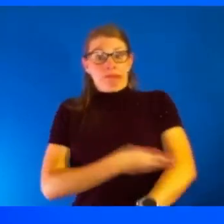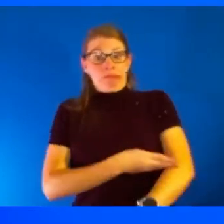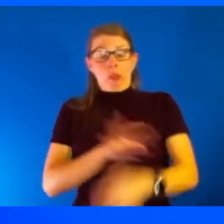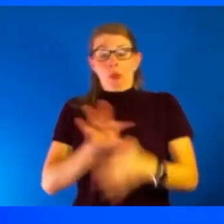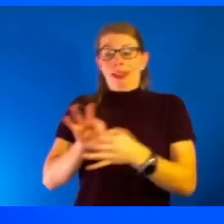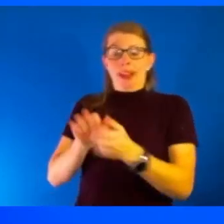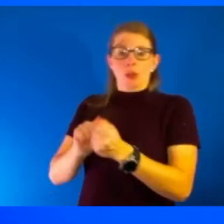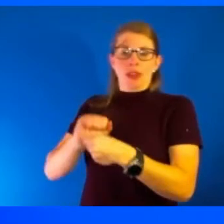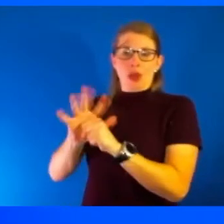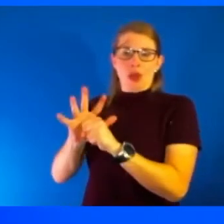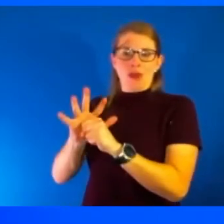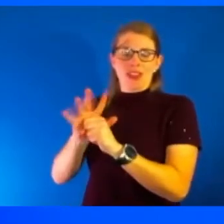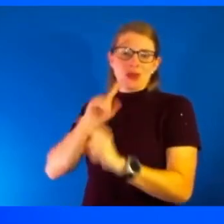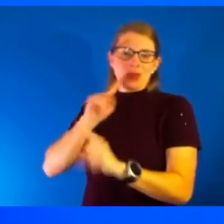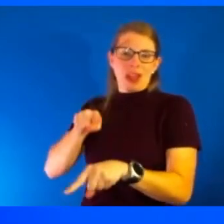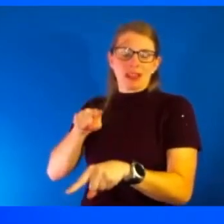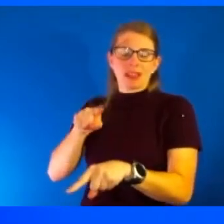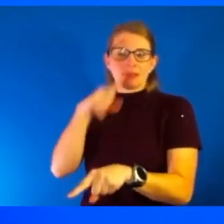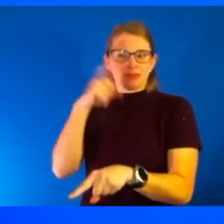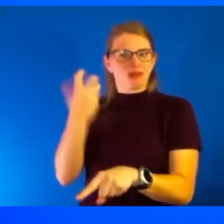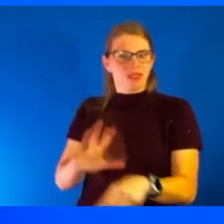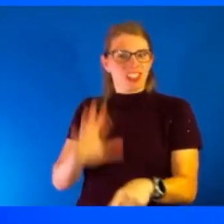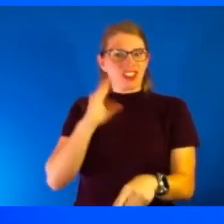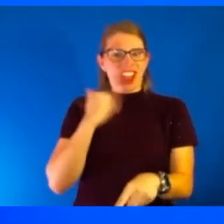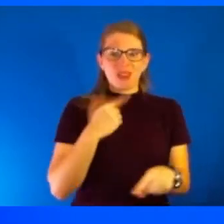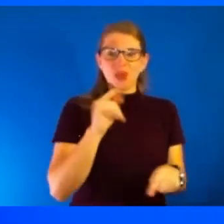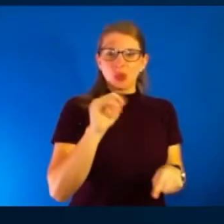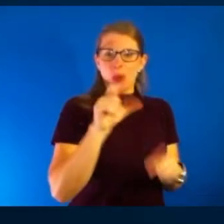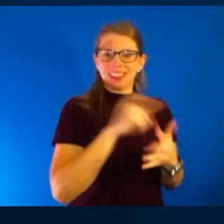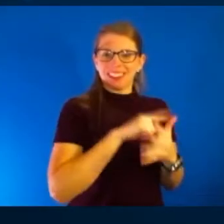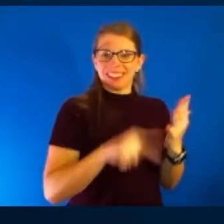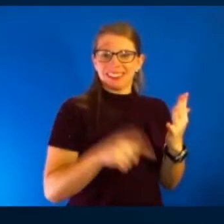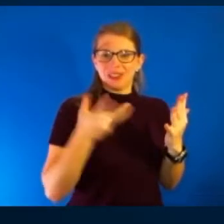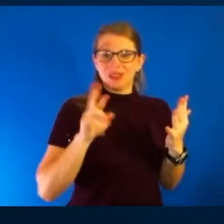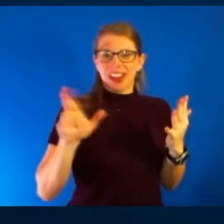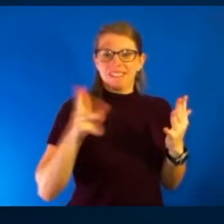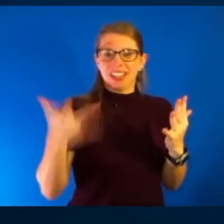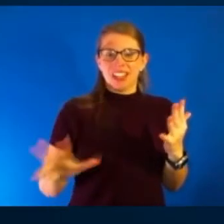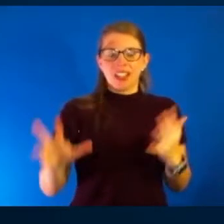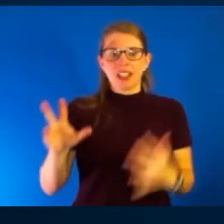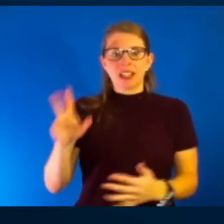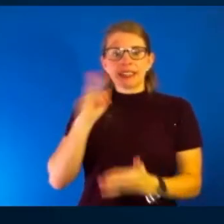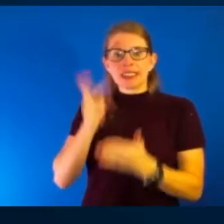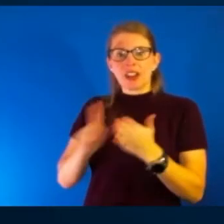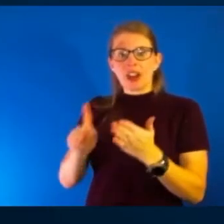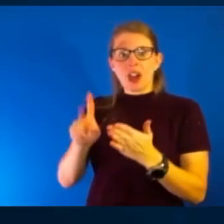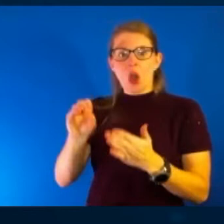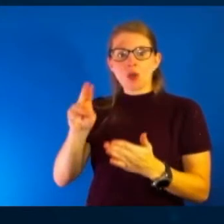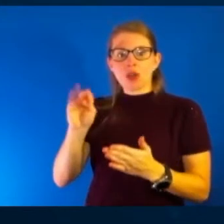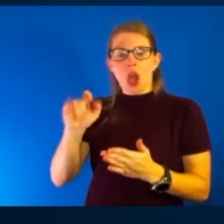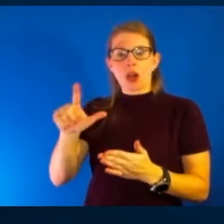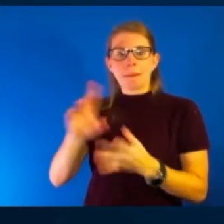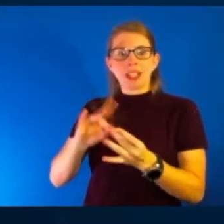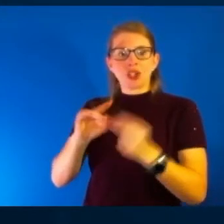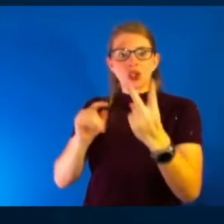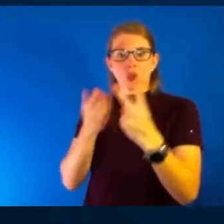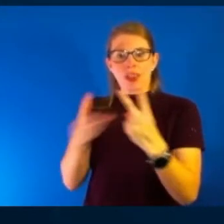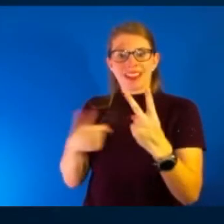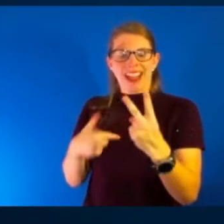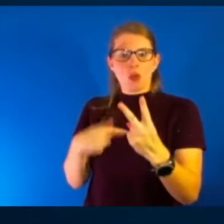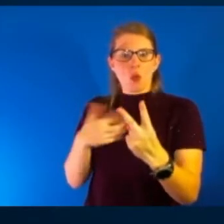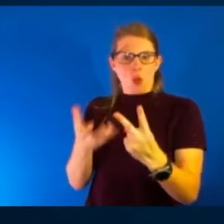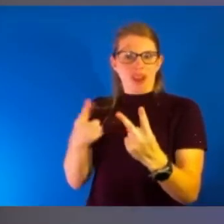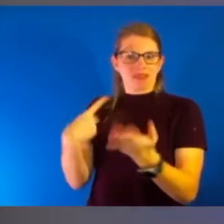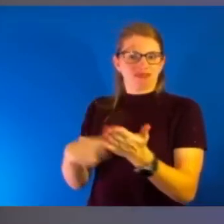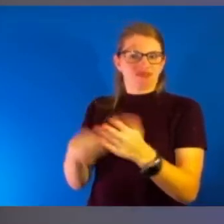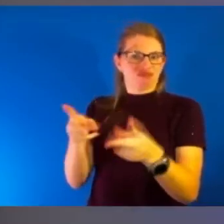because we have these wonderful tools that we've talked about this morning. Secretary O'Connell mentioned two things that I want to pull out. One,